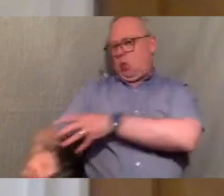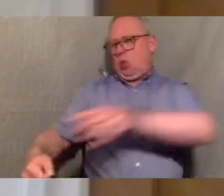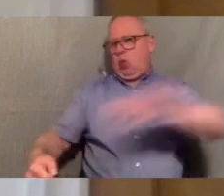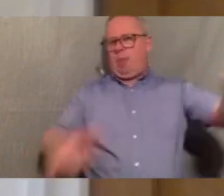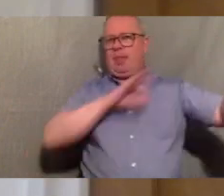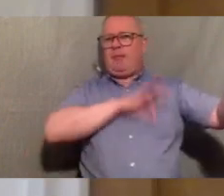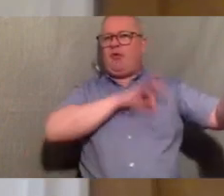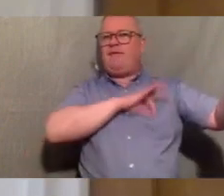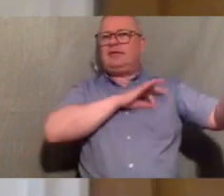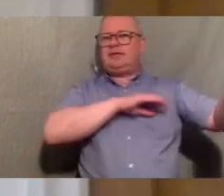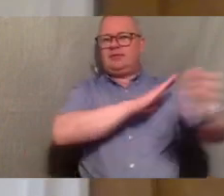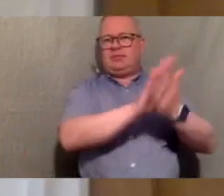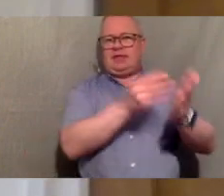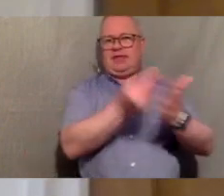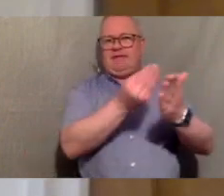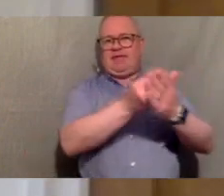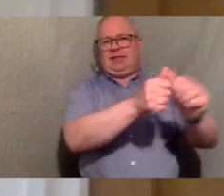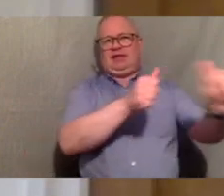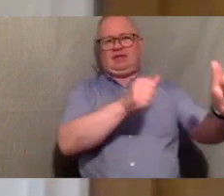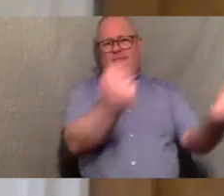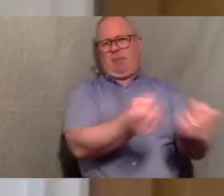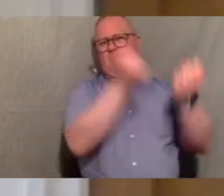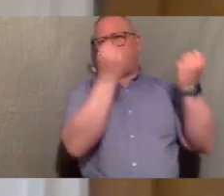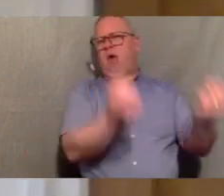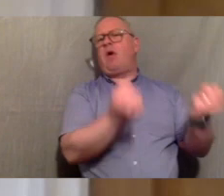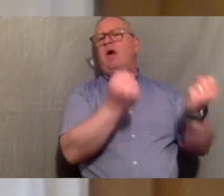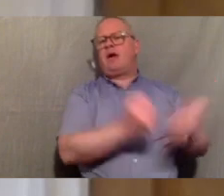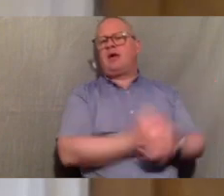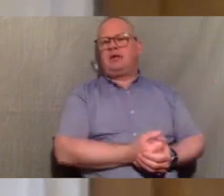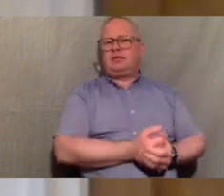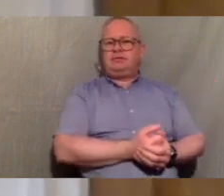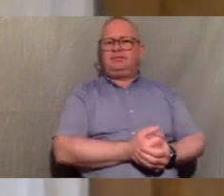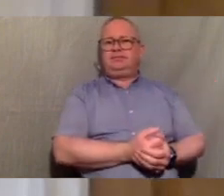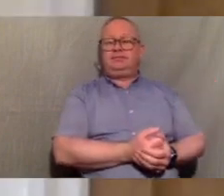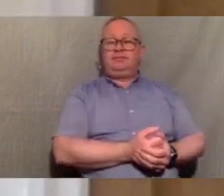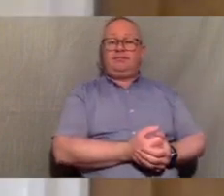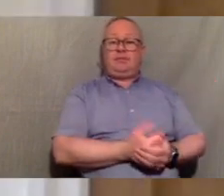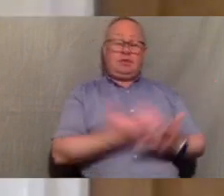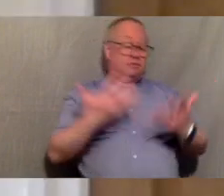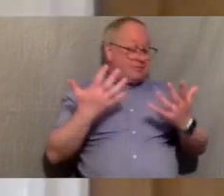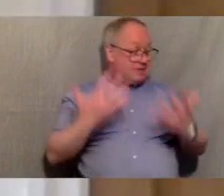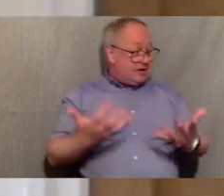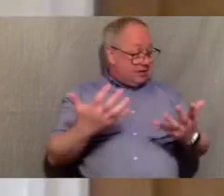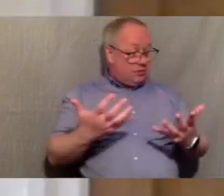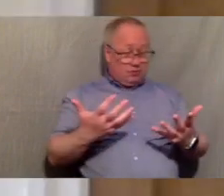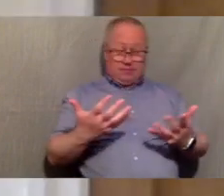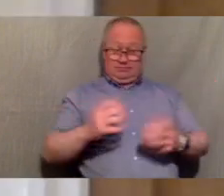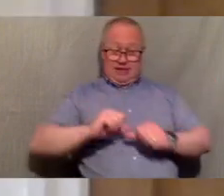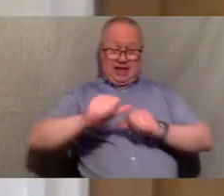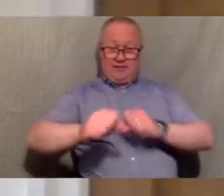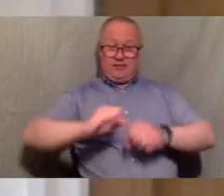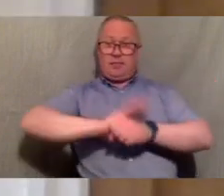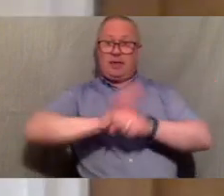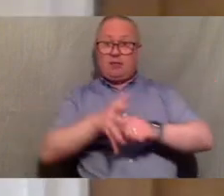finance industry gain huge power so as we're looking for ways to rebuild and recover from this pandemic um